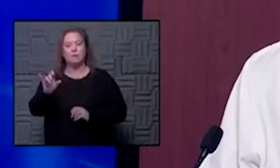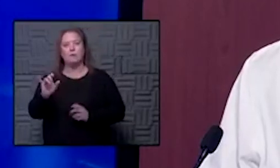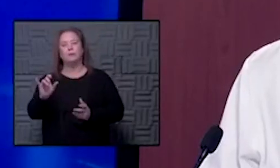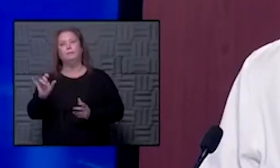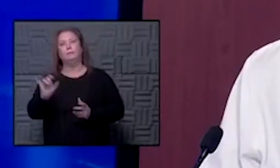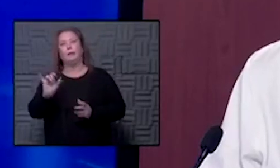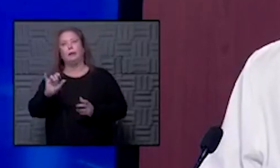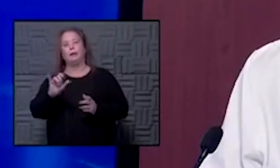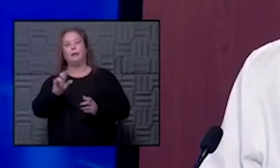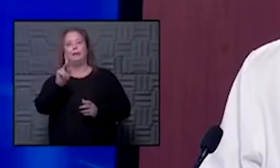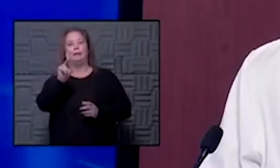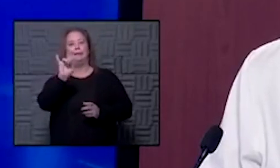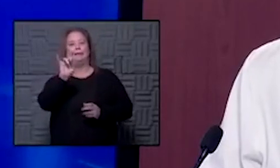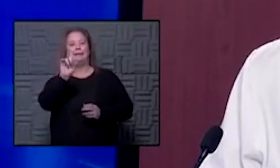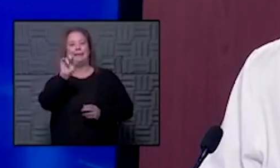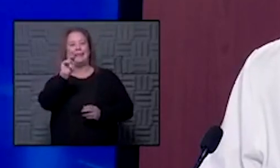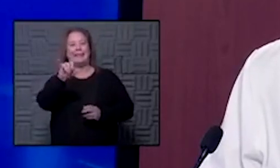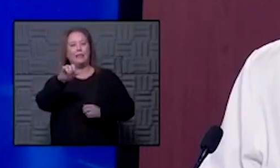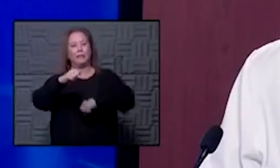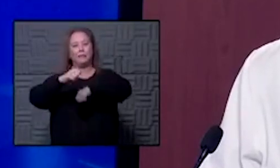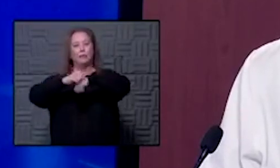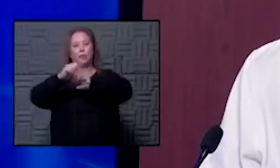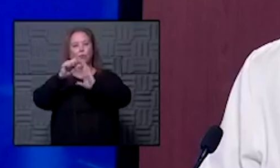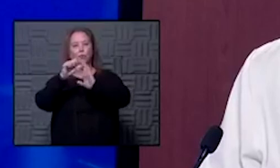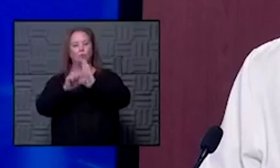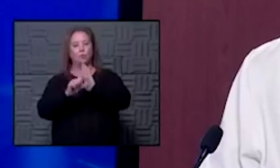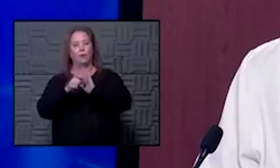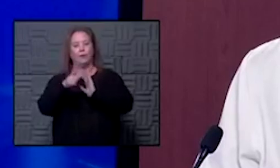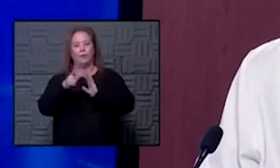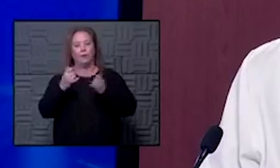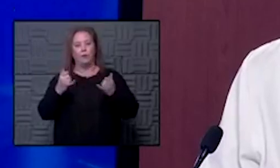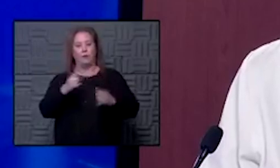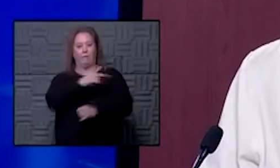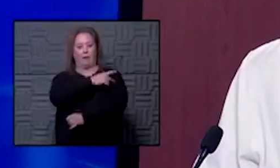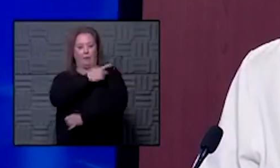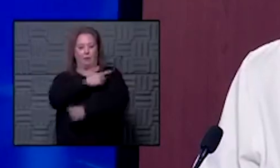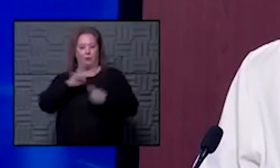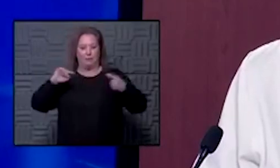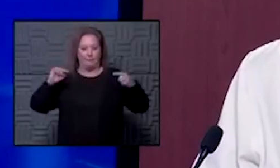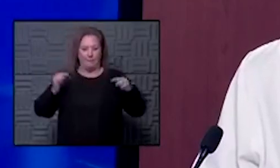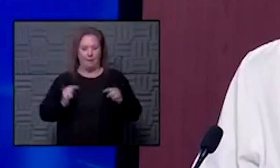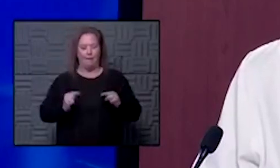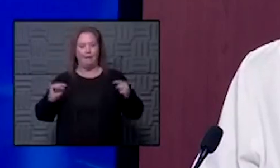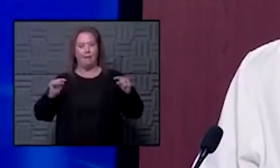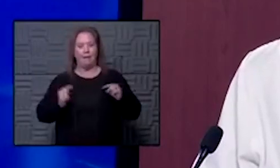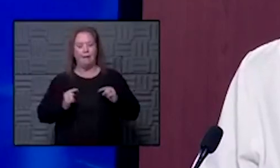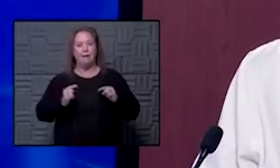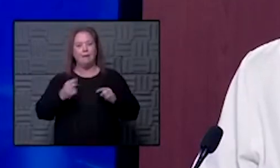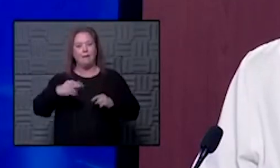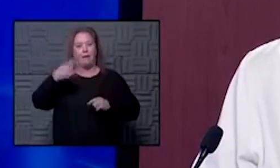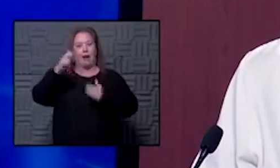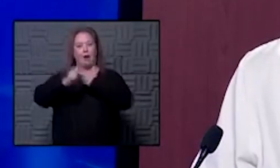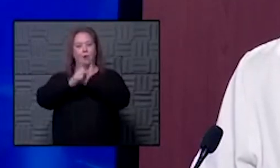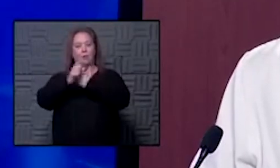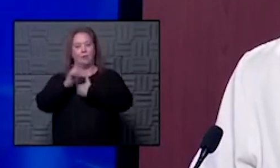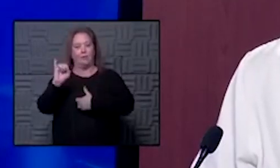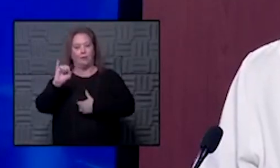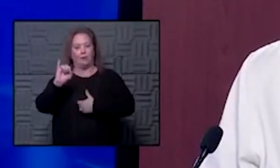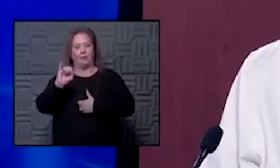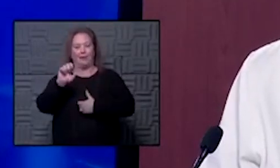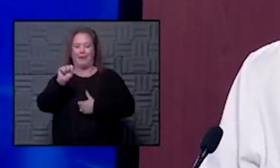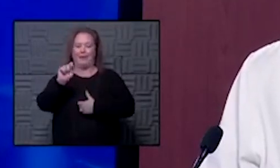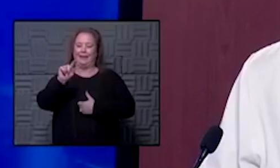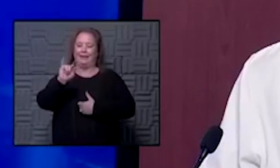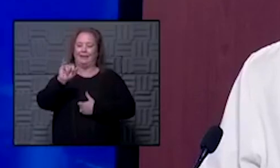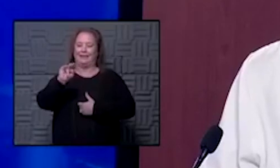kidney stone surgery where um you now have a patient who's in pain and at a slightly higher risk of infection they need a